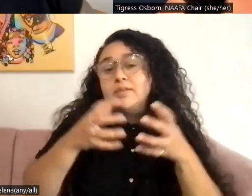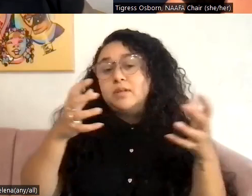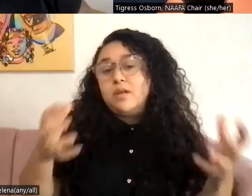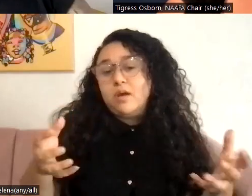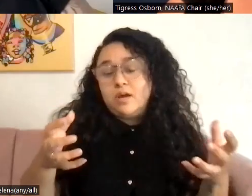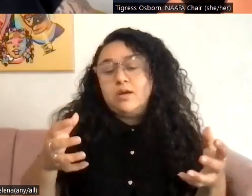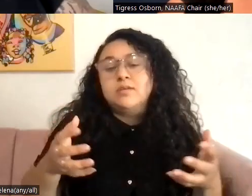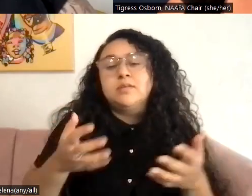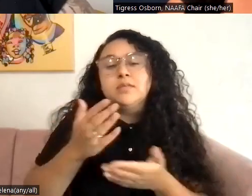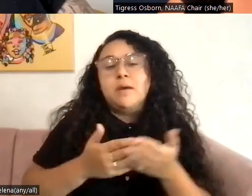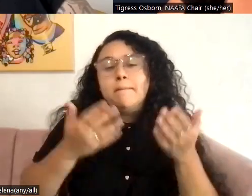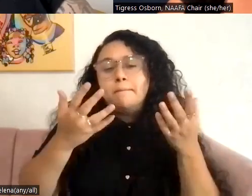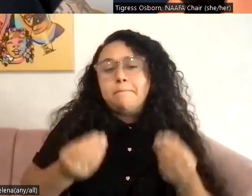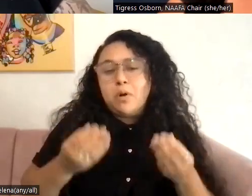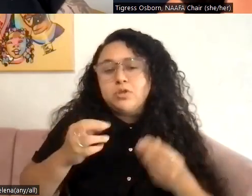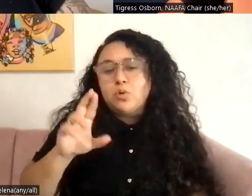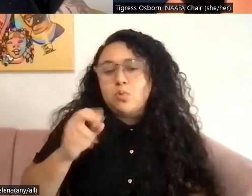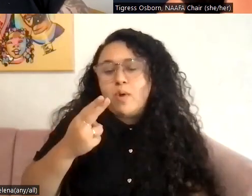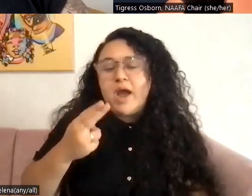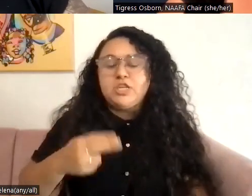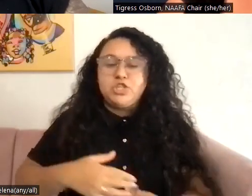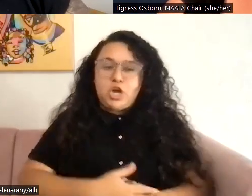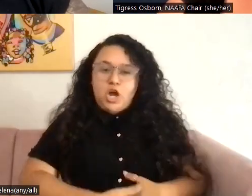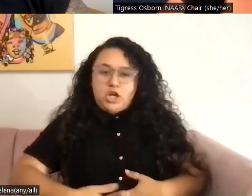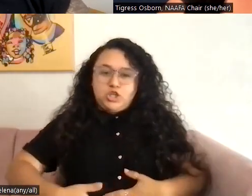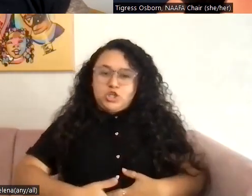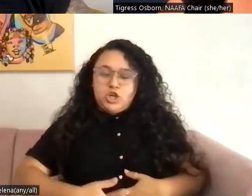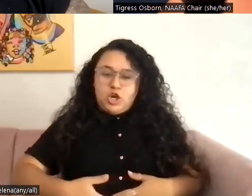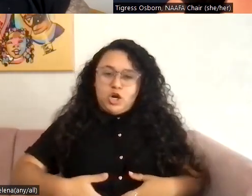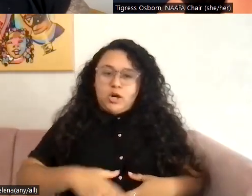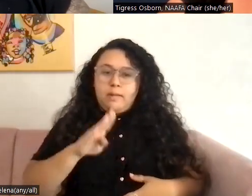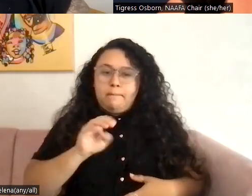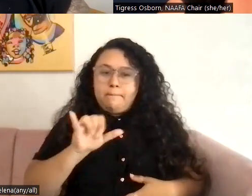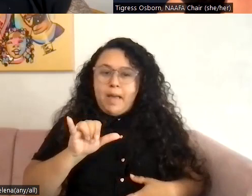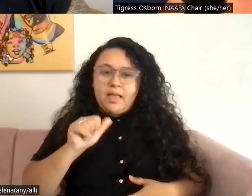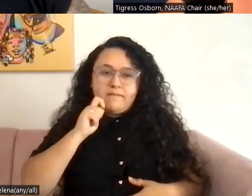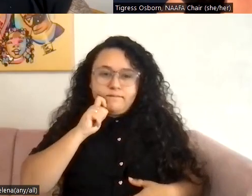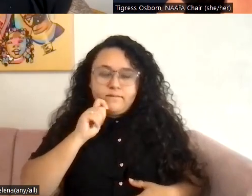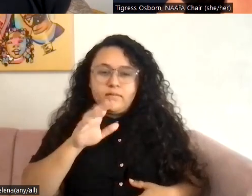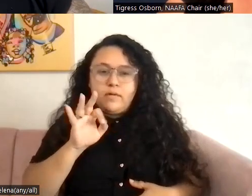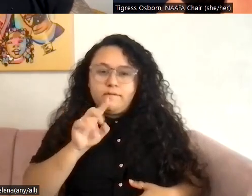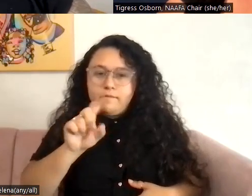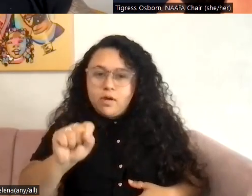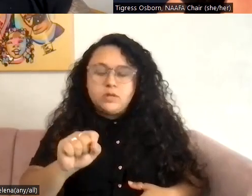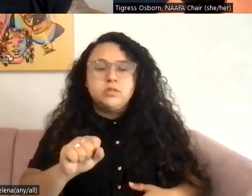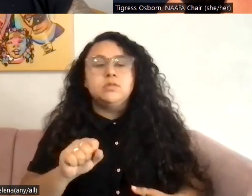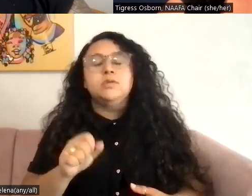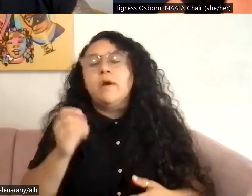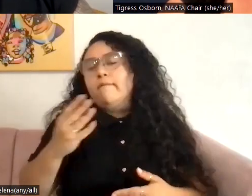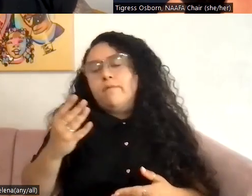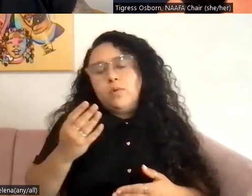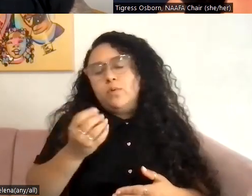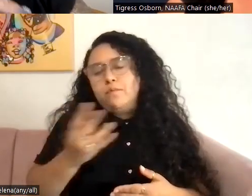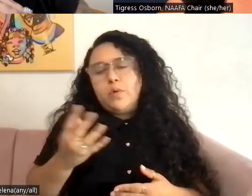moisture rashing under our belly folds. And so there's a few steps. So if,